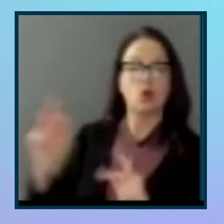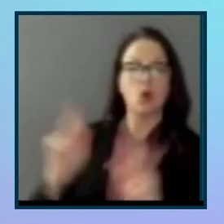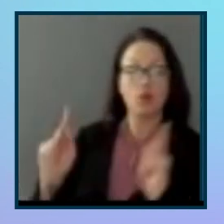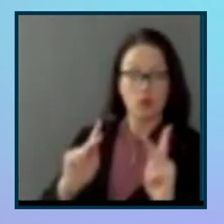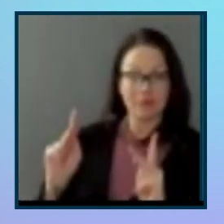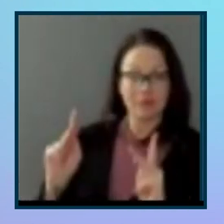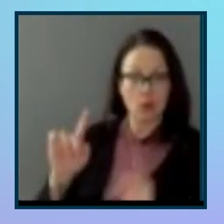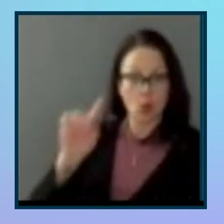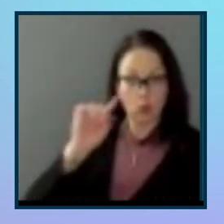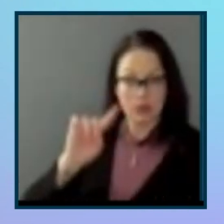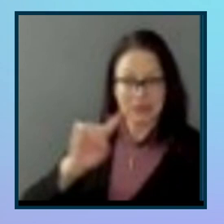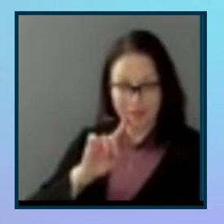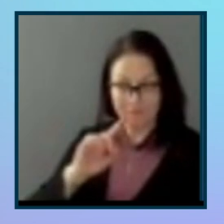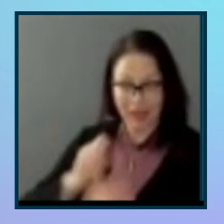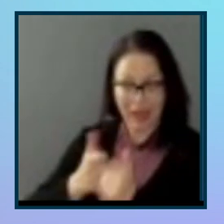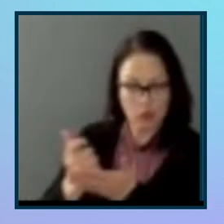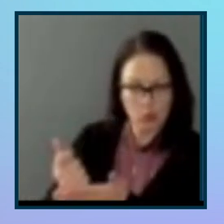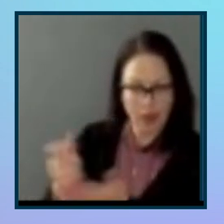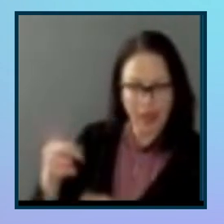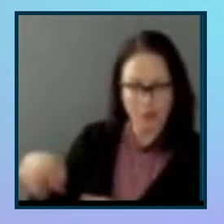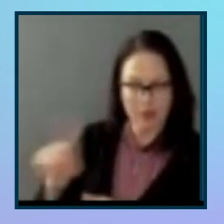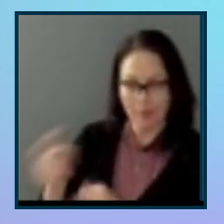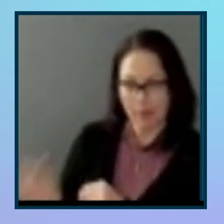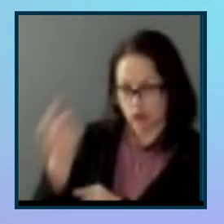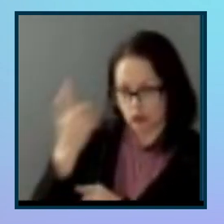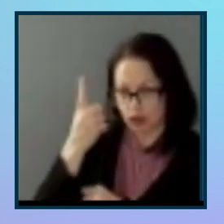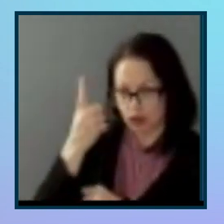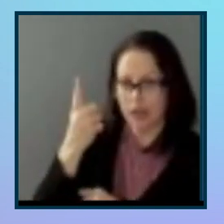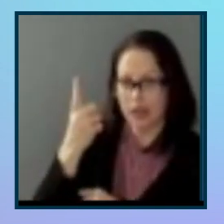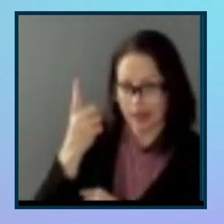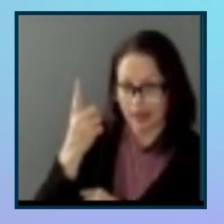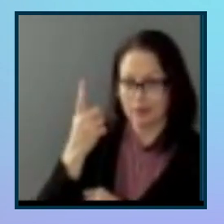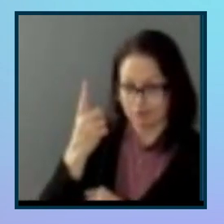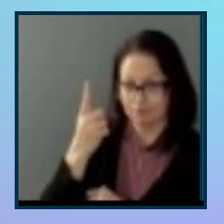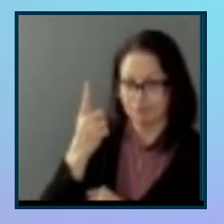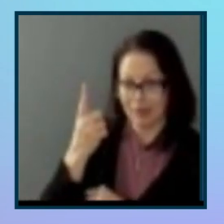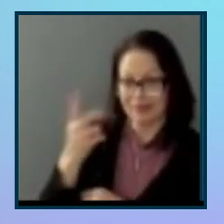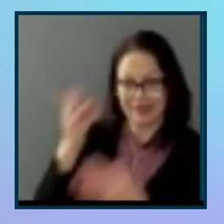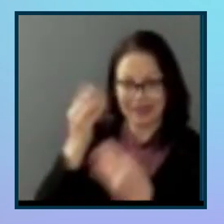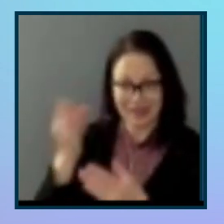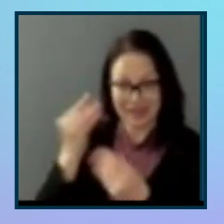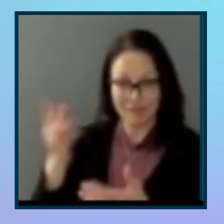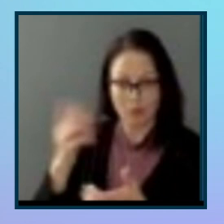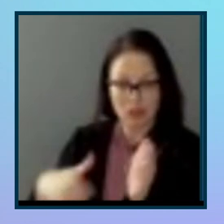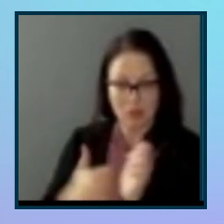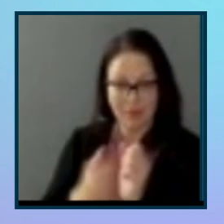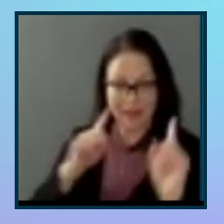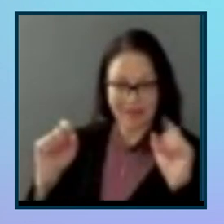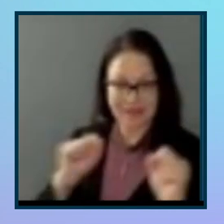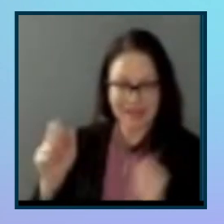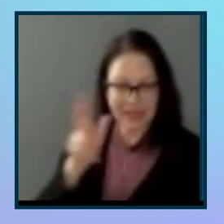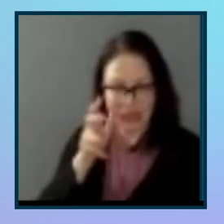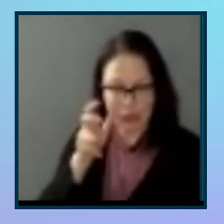deaf, how do you help them really understand the, the information behind the sounds that they're listening